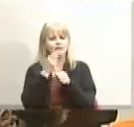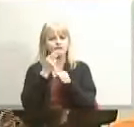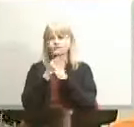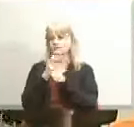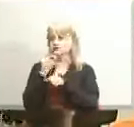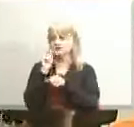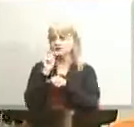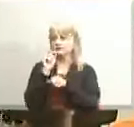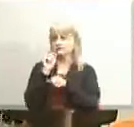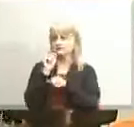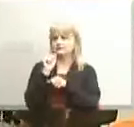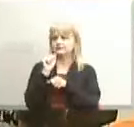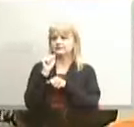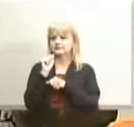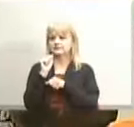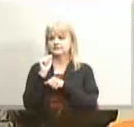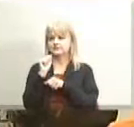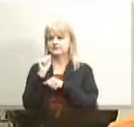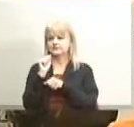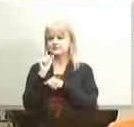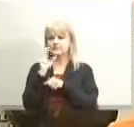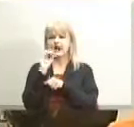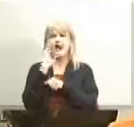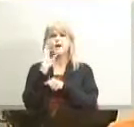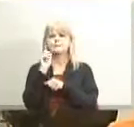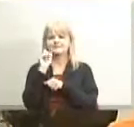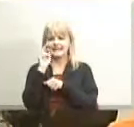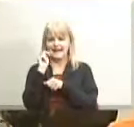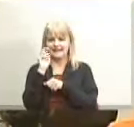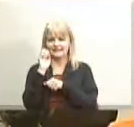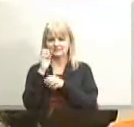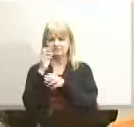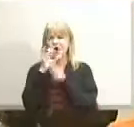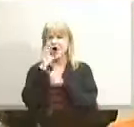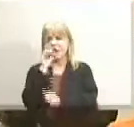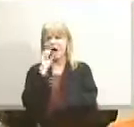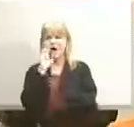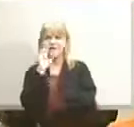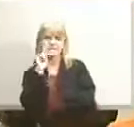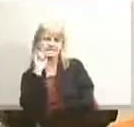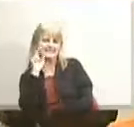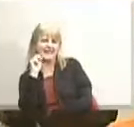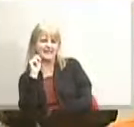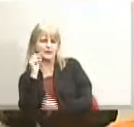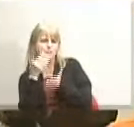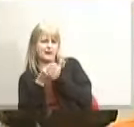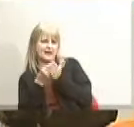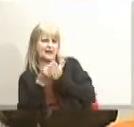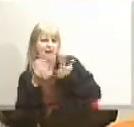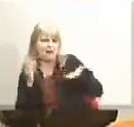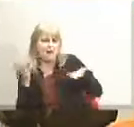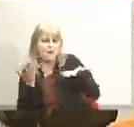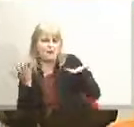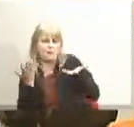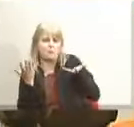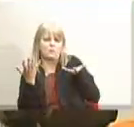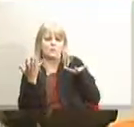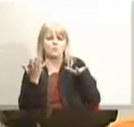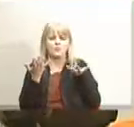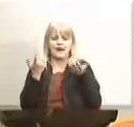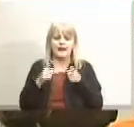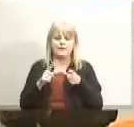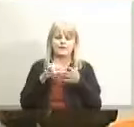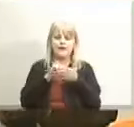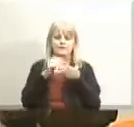i would just like to know what happened to that money and also i would like to know what our section 7